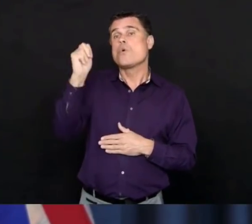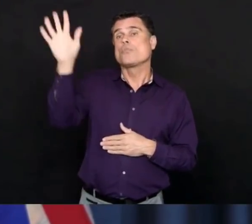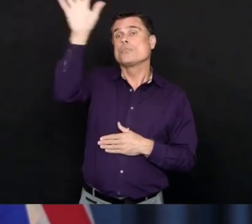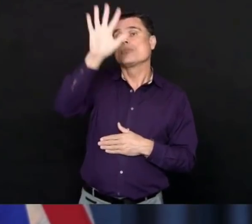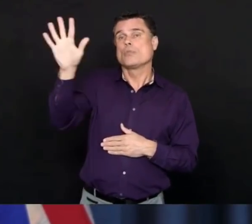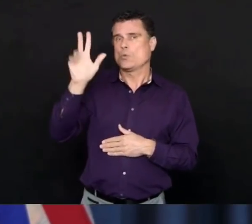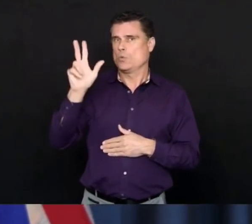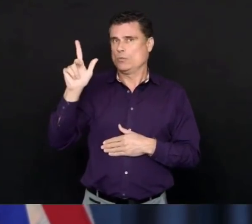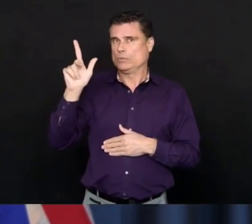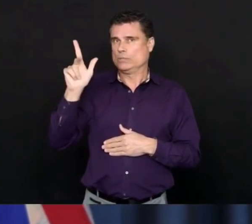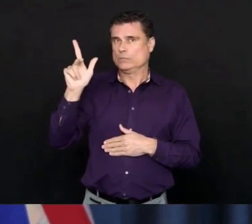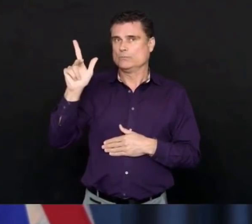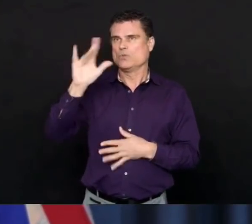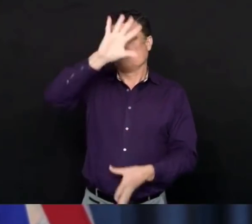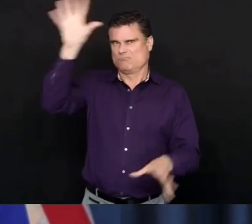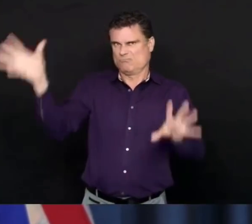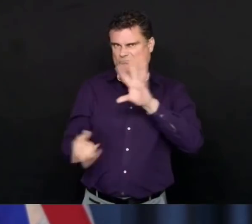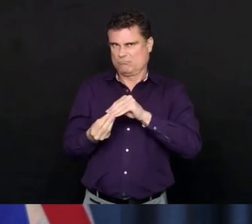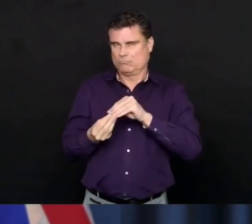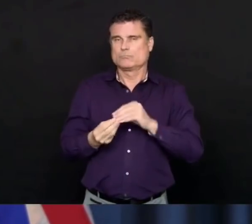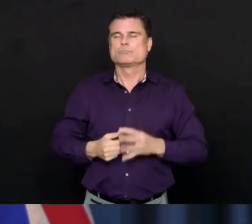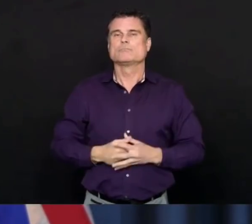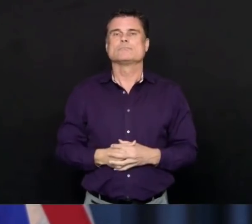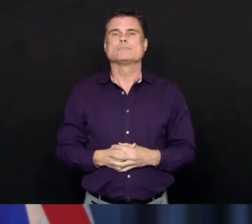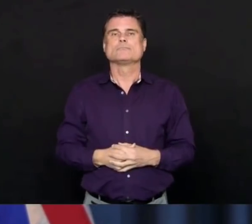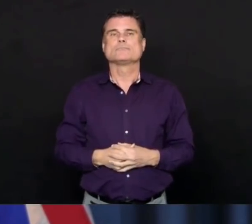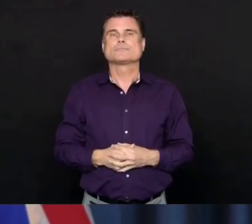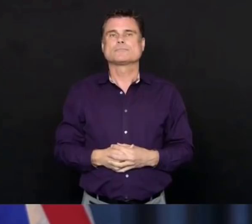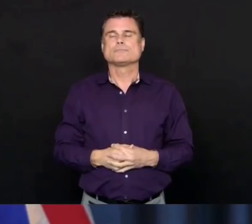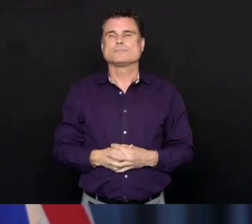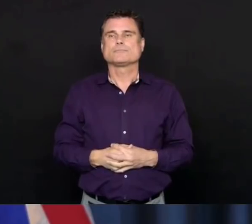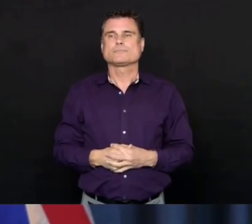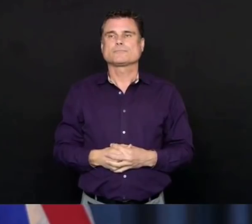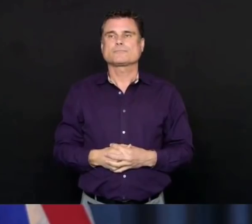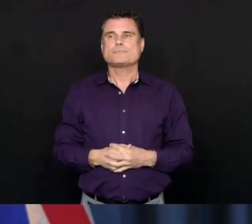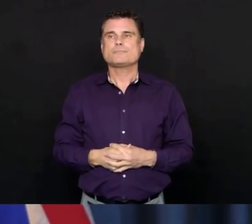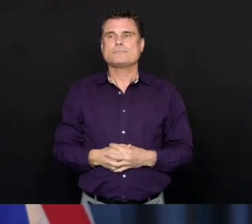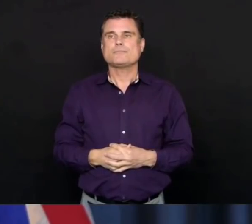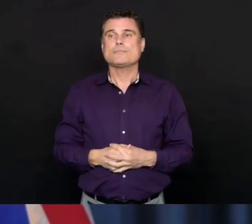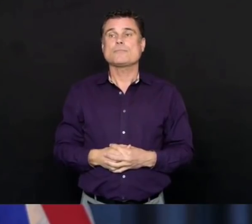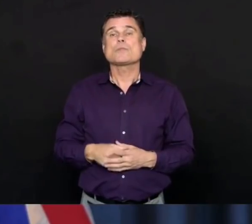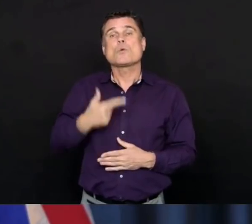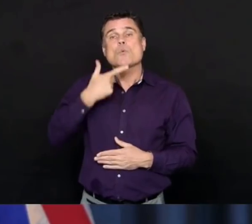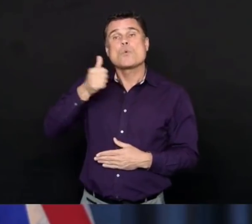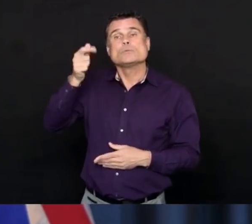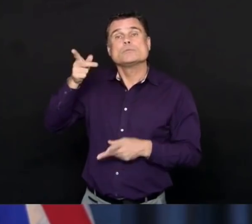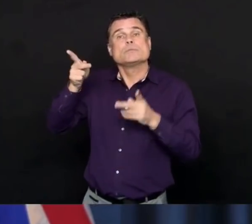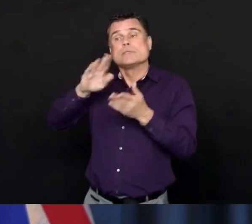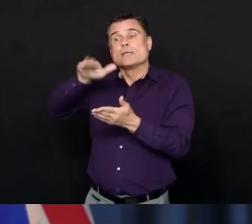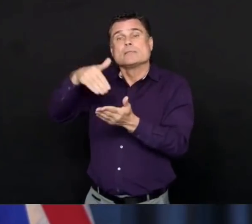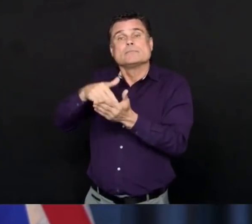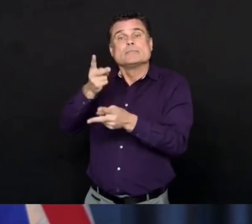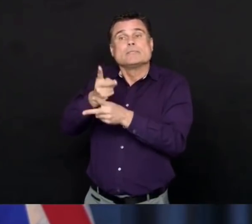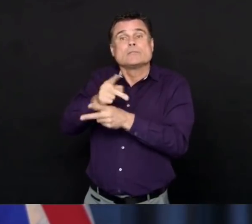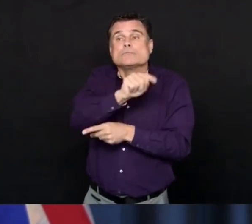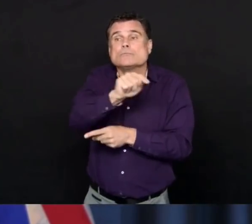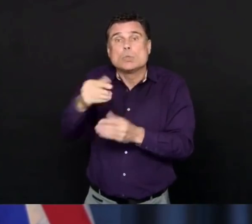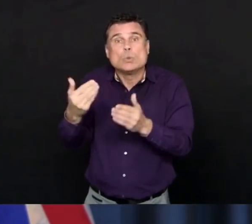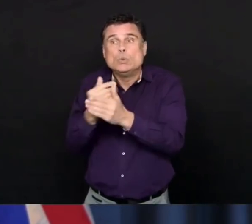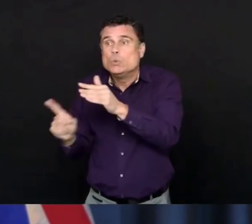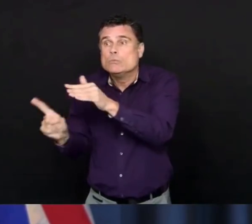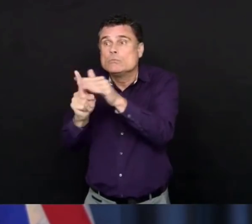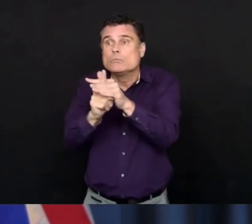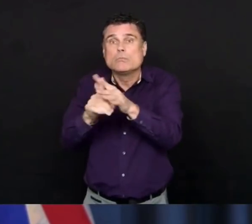We also have no new long-term care outbreaks today. We remain with 21, and